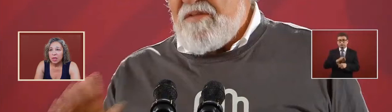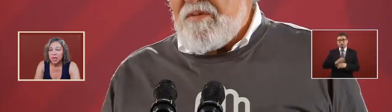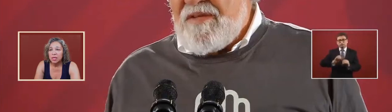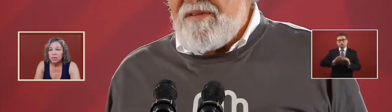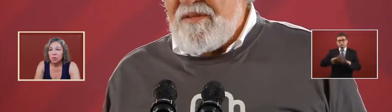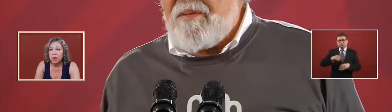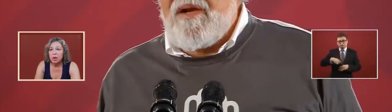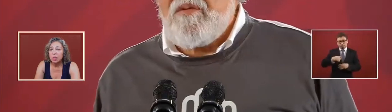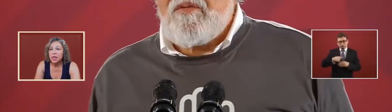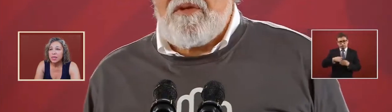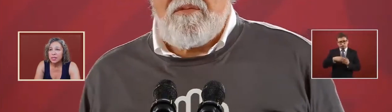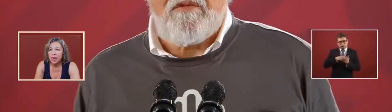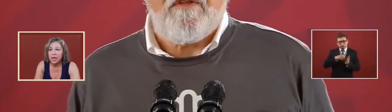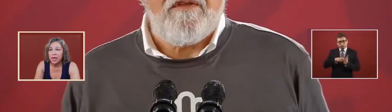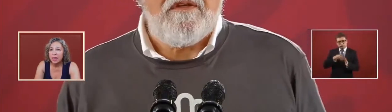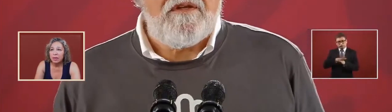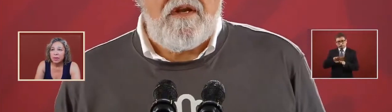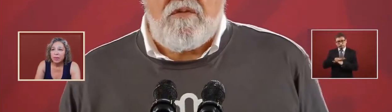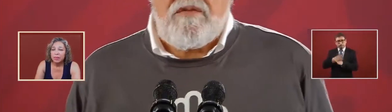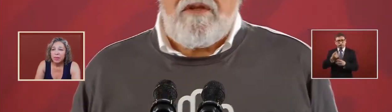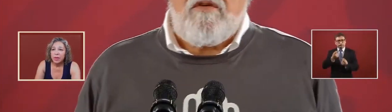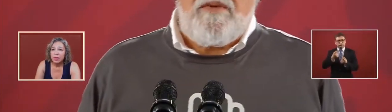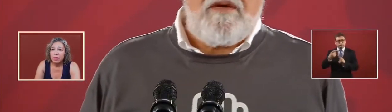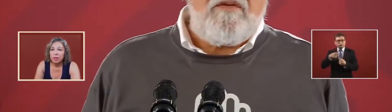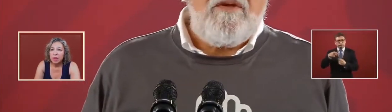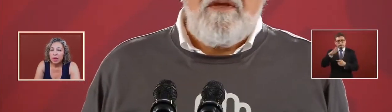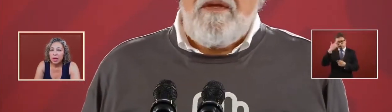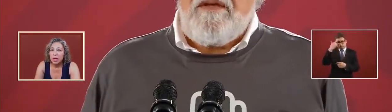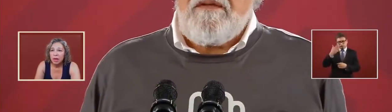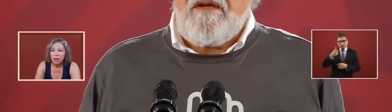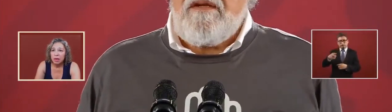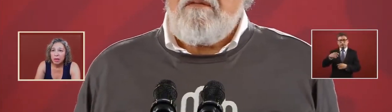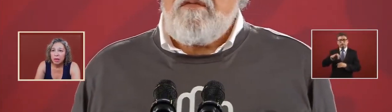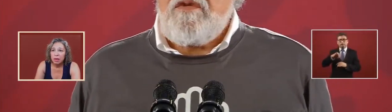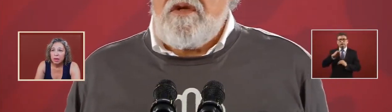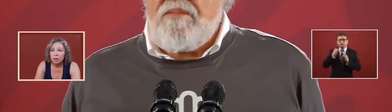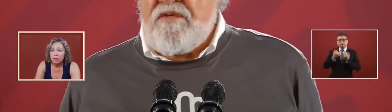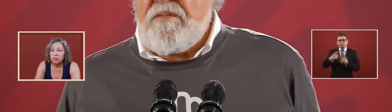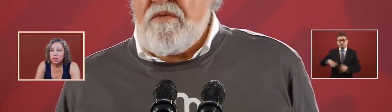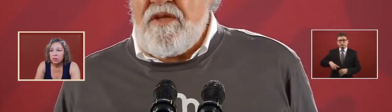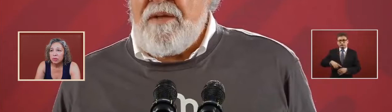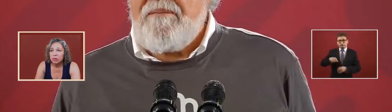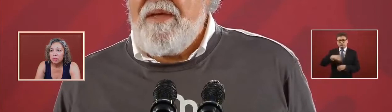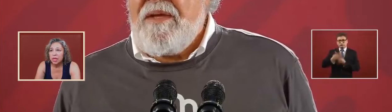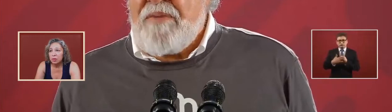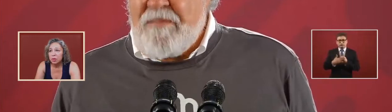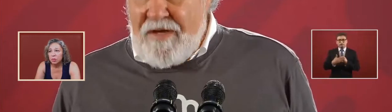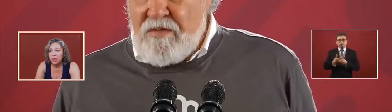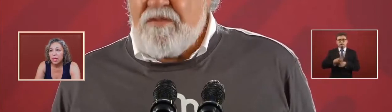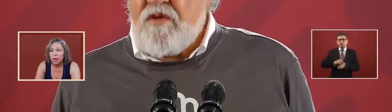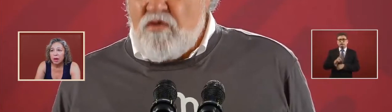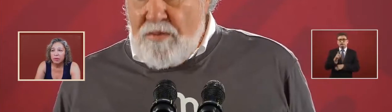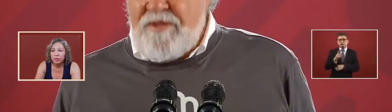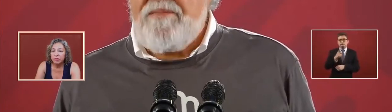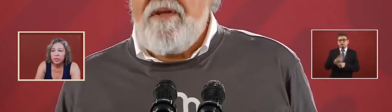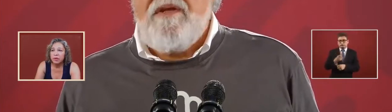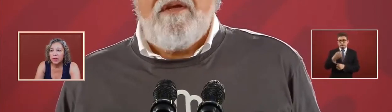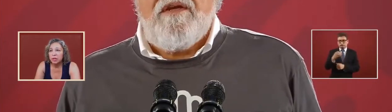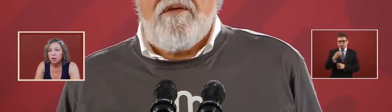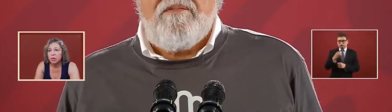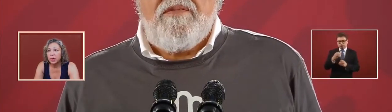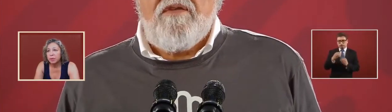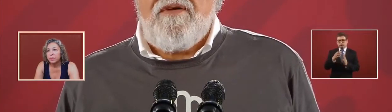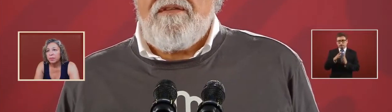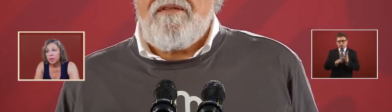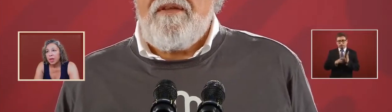yes we are redesigning the uh to that will be on the first